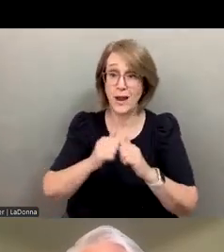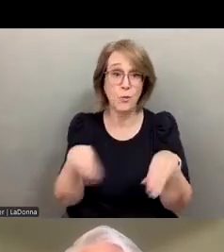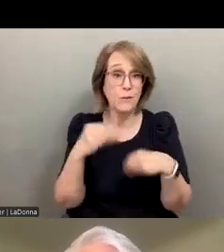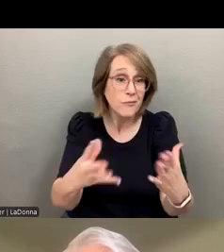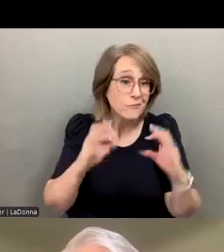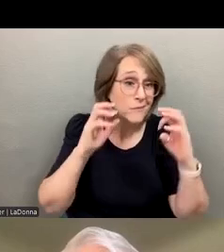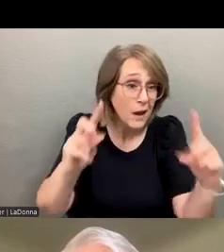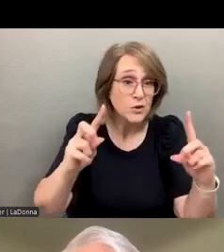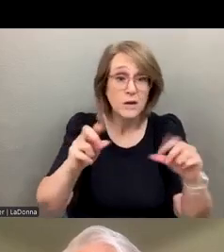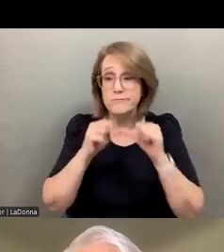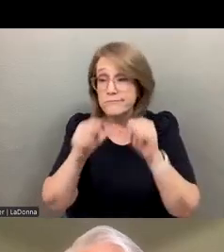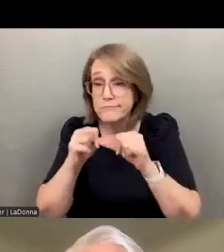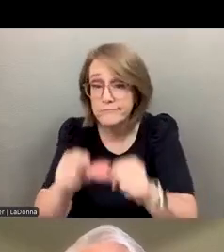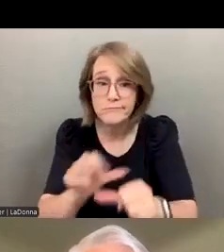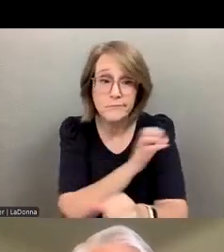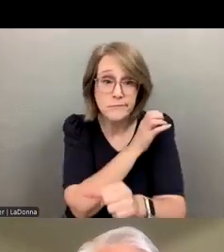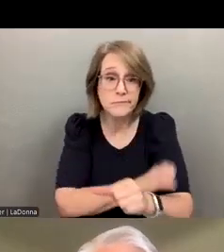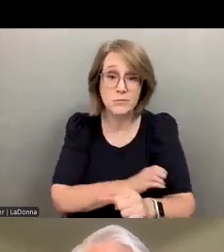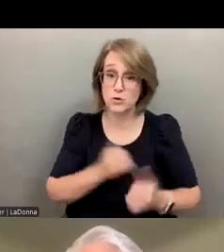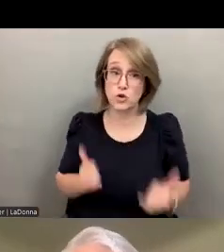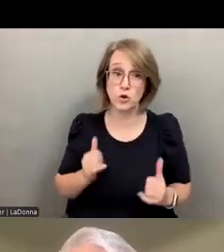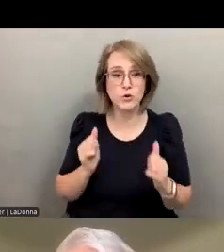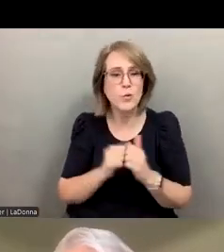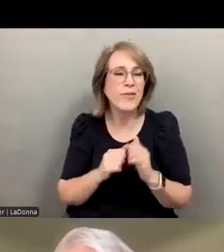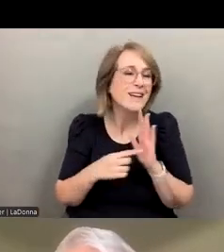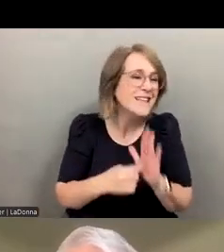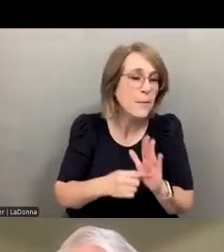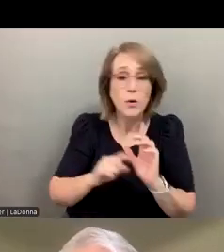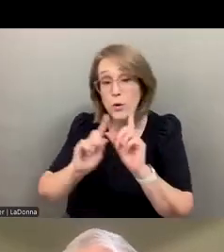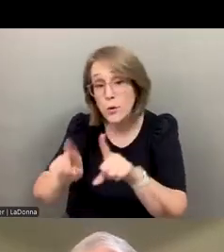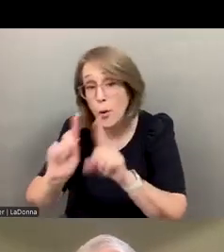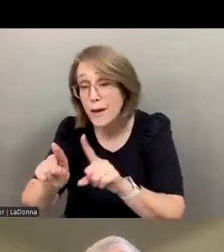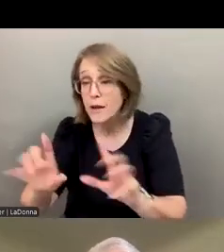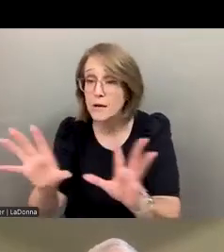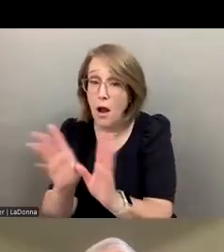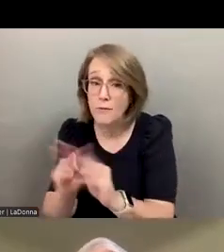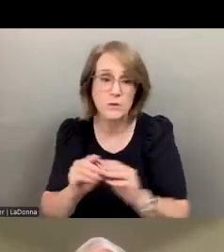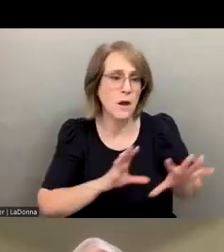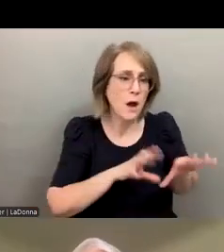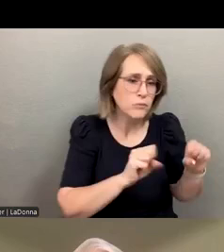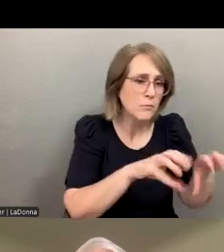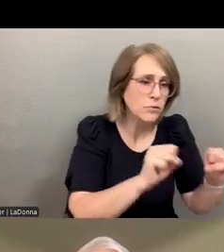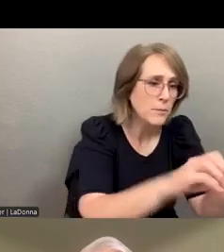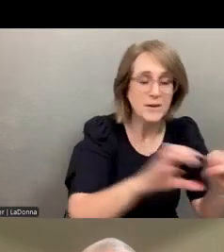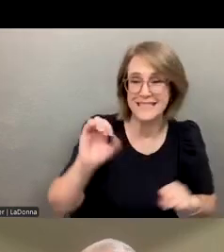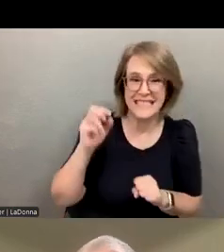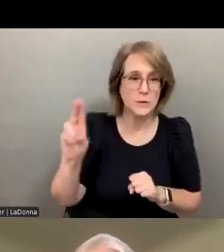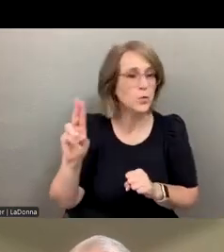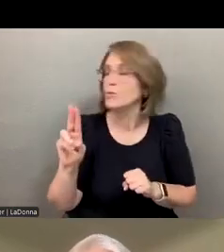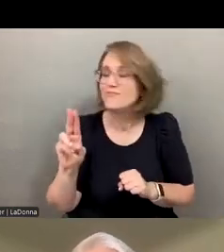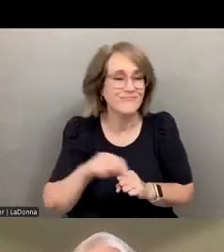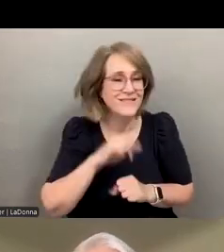education to keep clinicians current by CEUs and going to conferences, that is woefully inadequate to